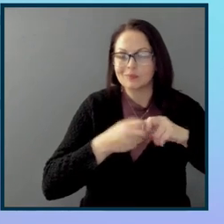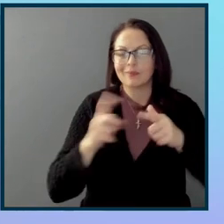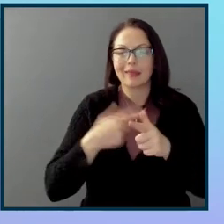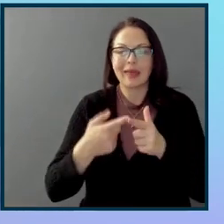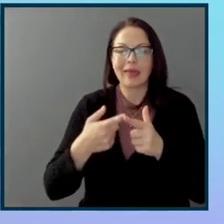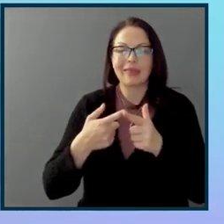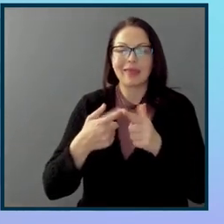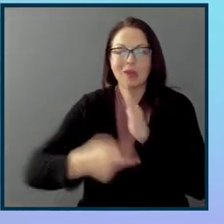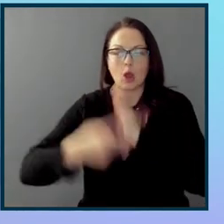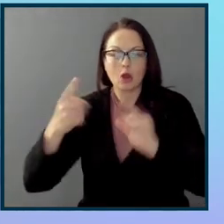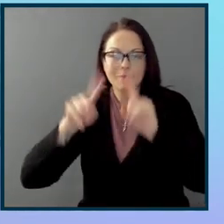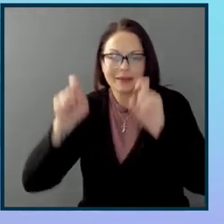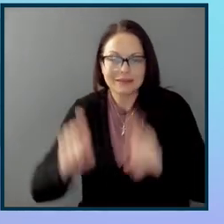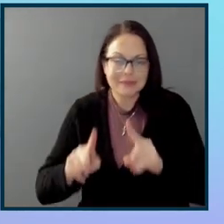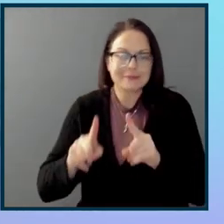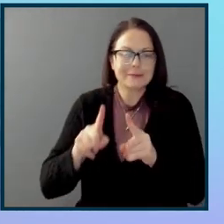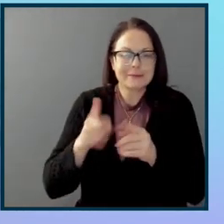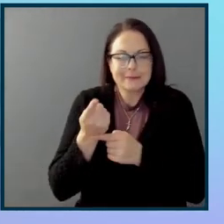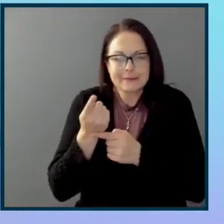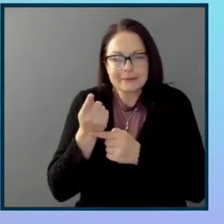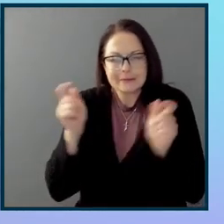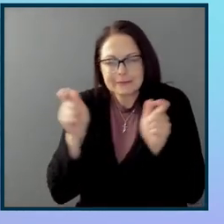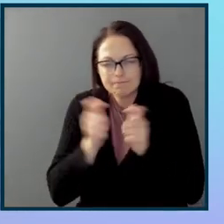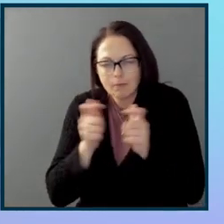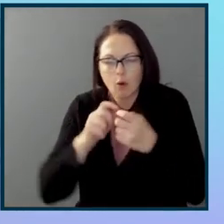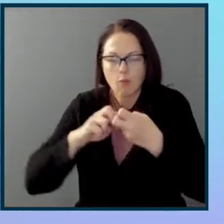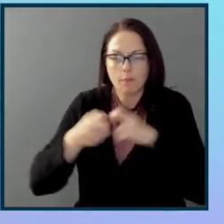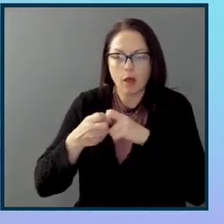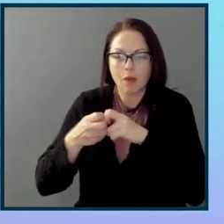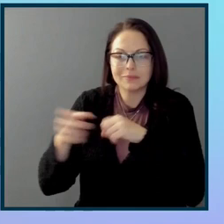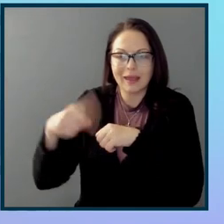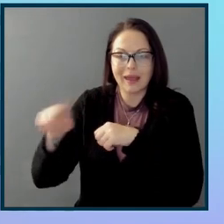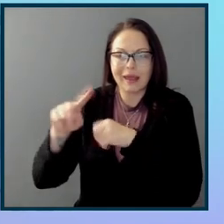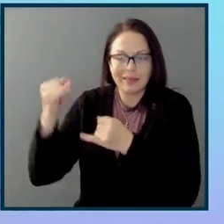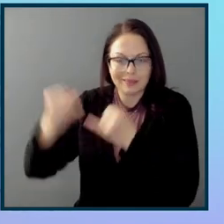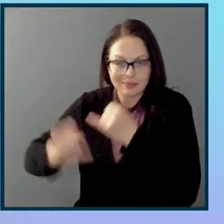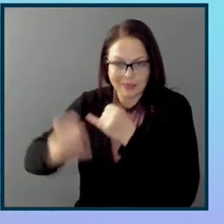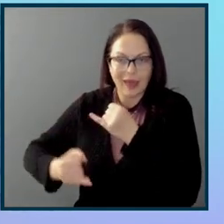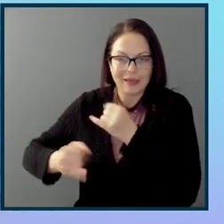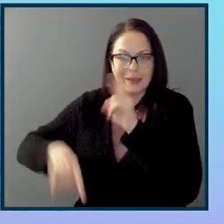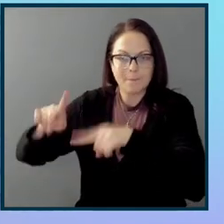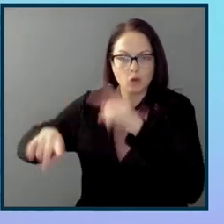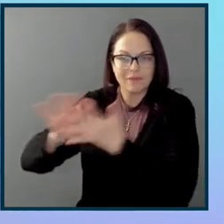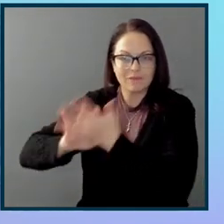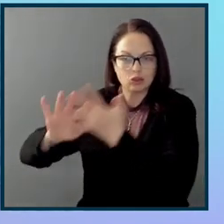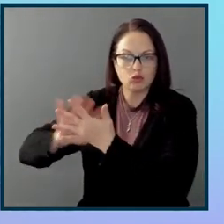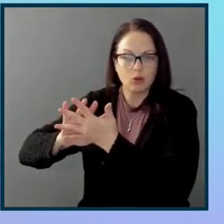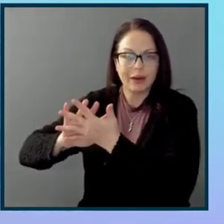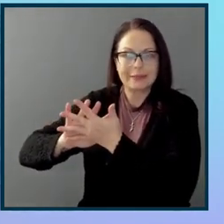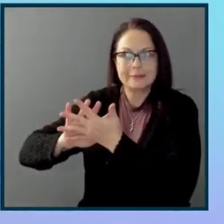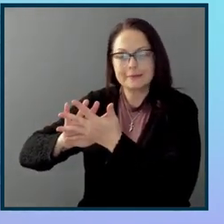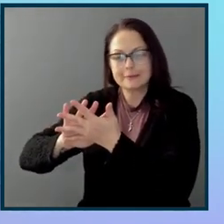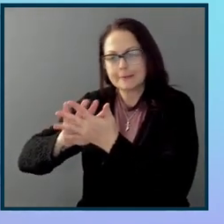automated testing and then catching the fine stuff, you know, the sand, I guess, in the multi-filteration system through the Axe